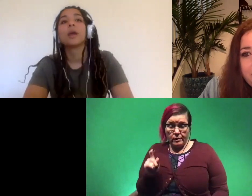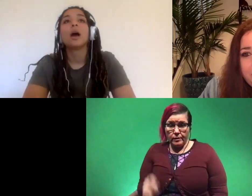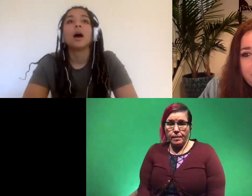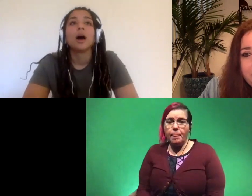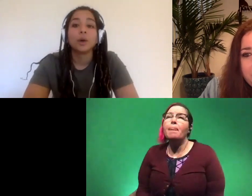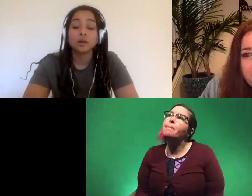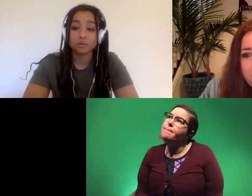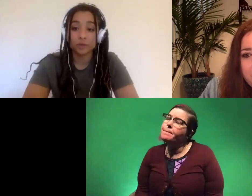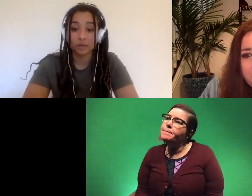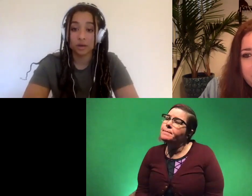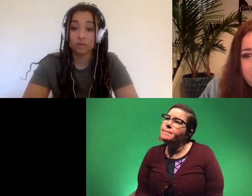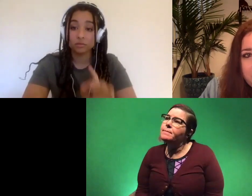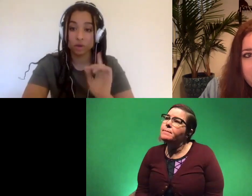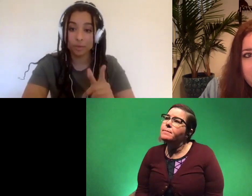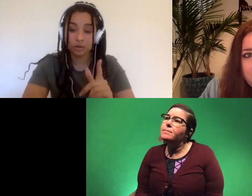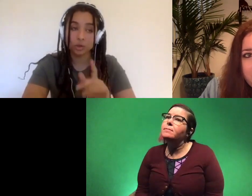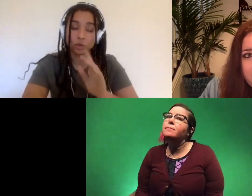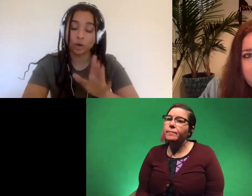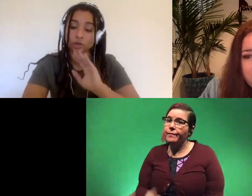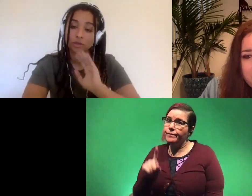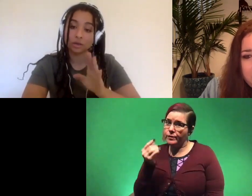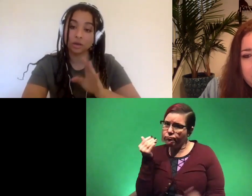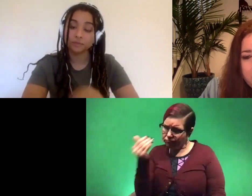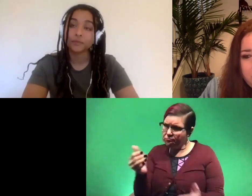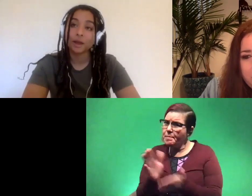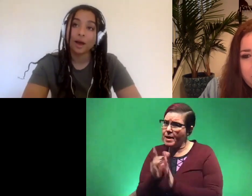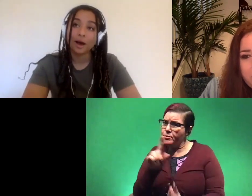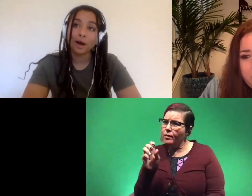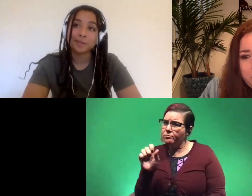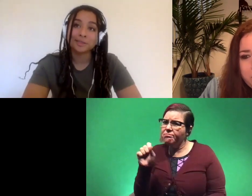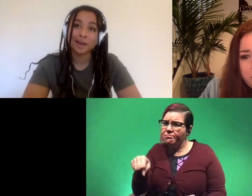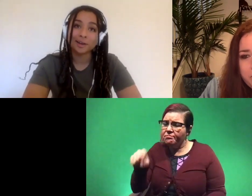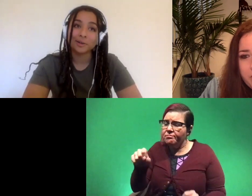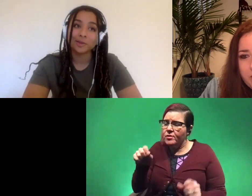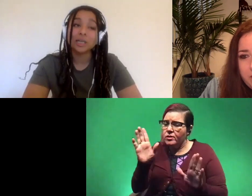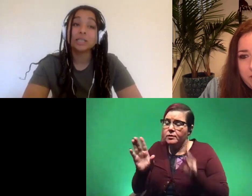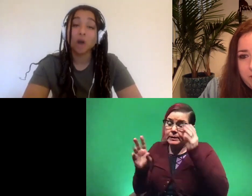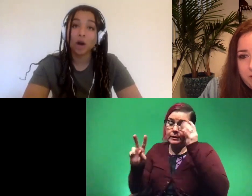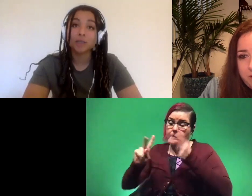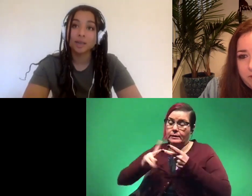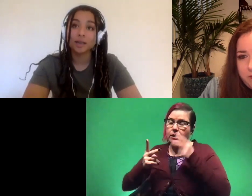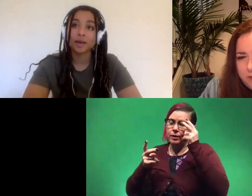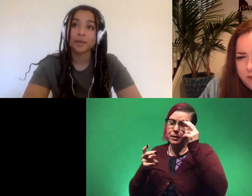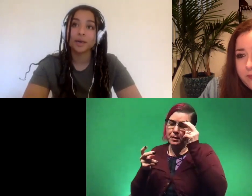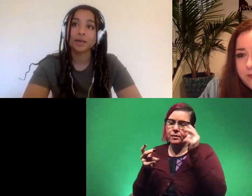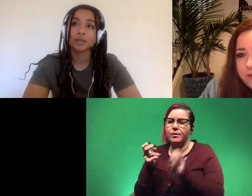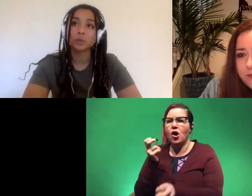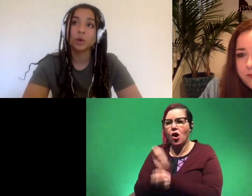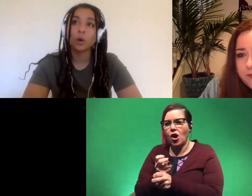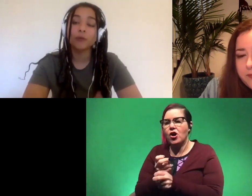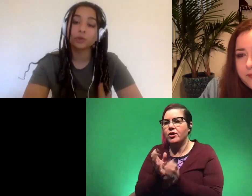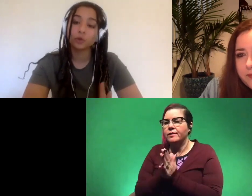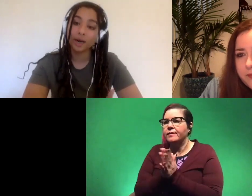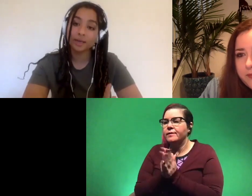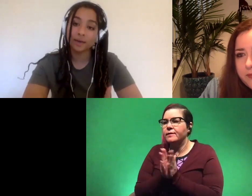well first of all go be a zoologist that's awesome uh second of all it's hard to tell again because